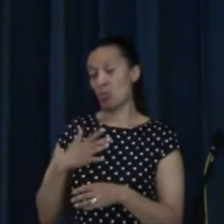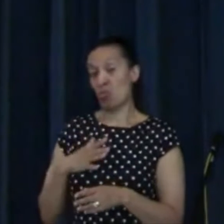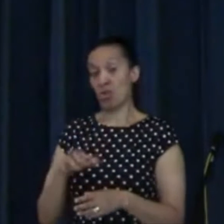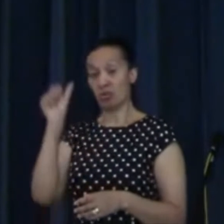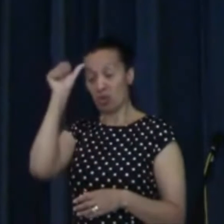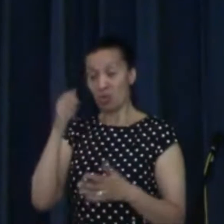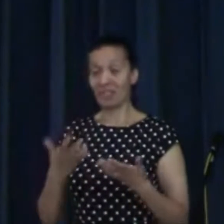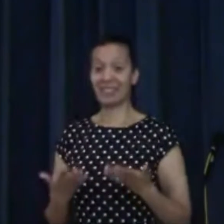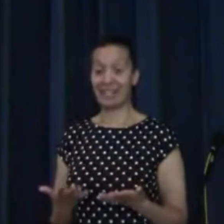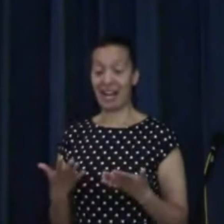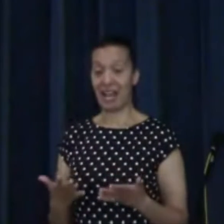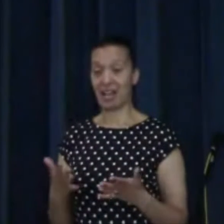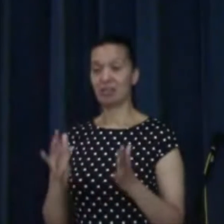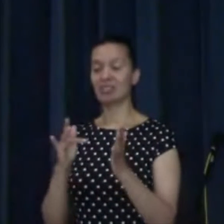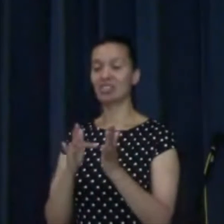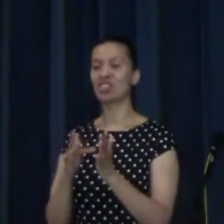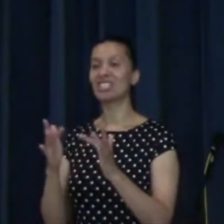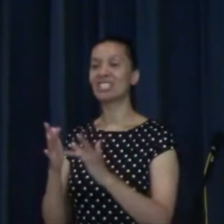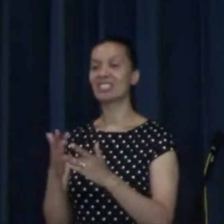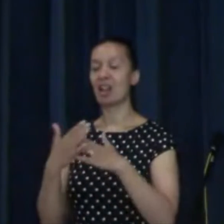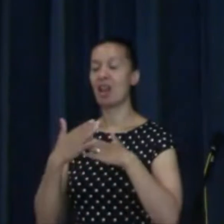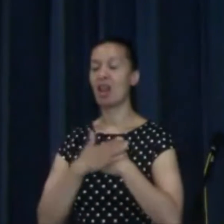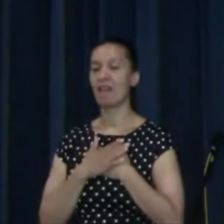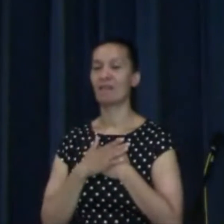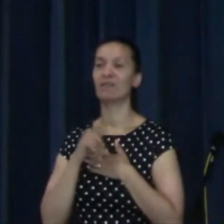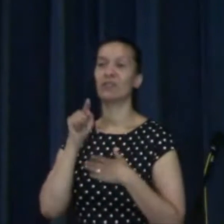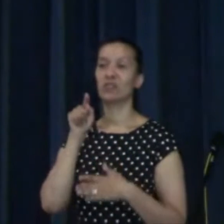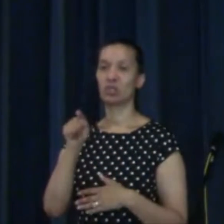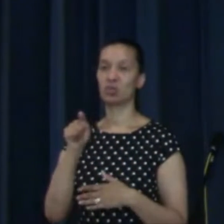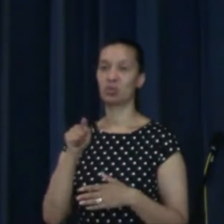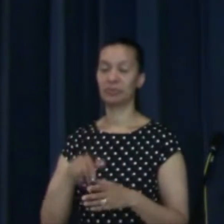right now that Jesus loves you.